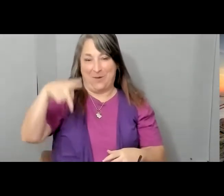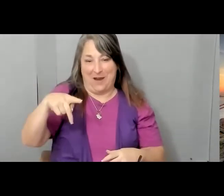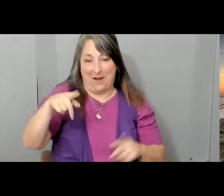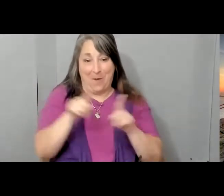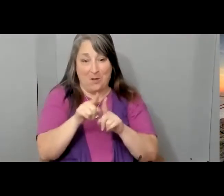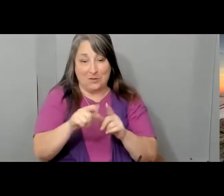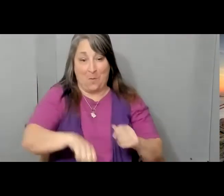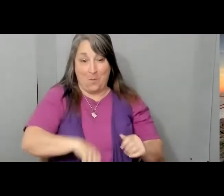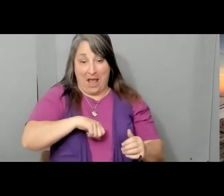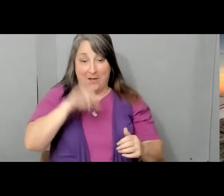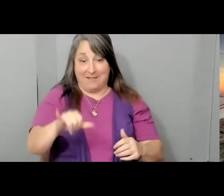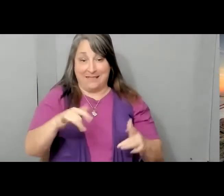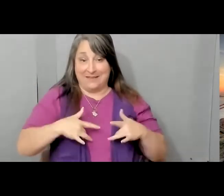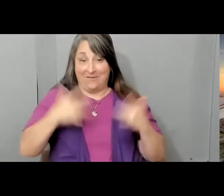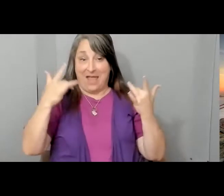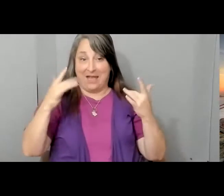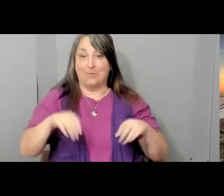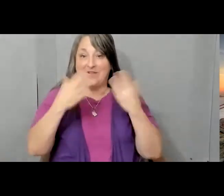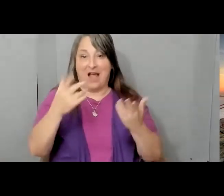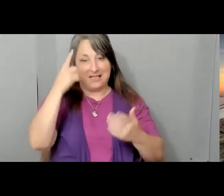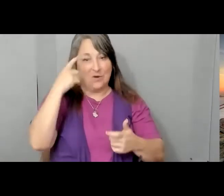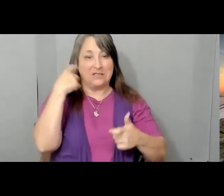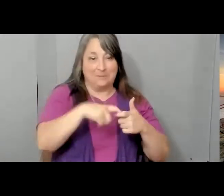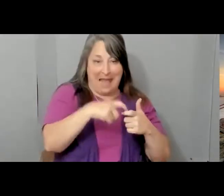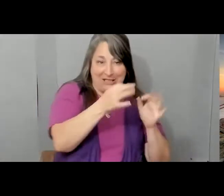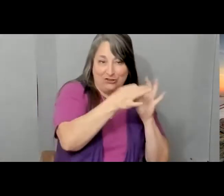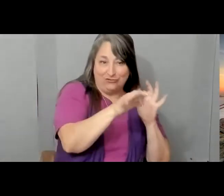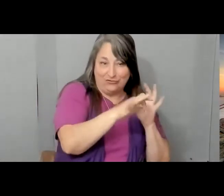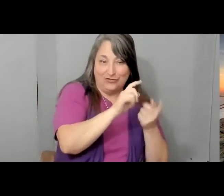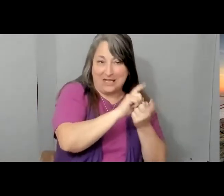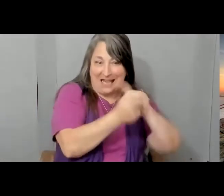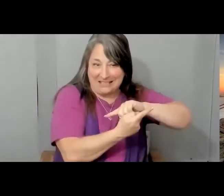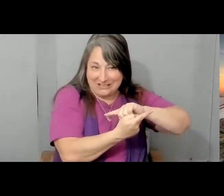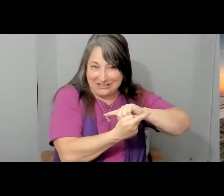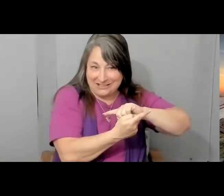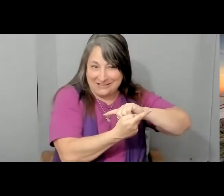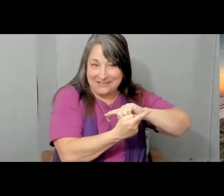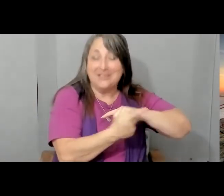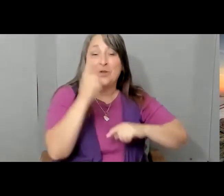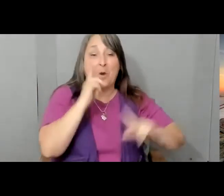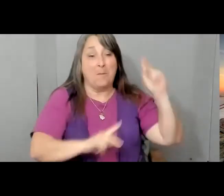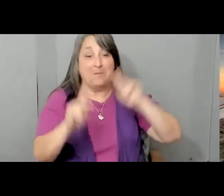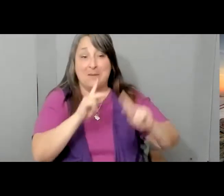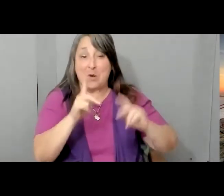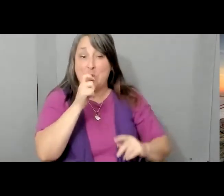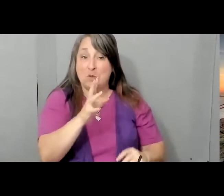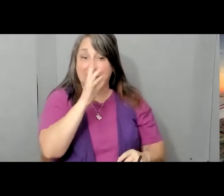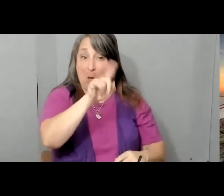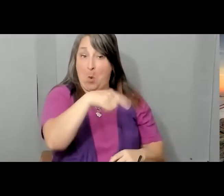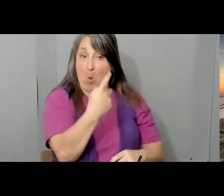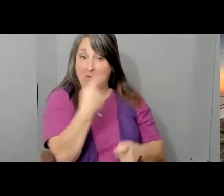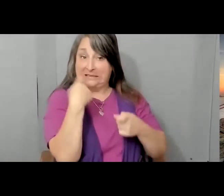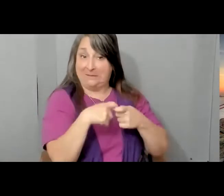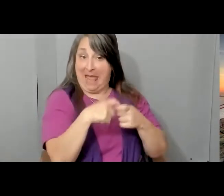this event provides for Spanish translation so that those who are monolingual speakers can